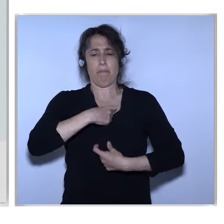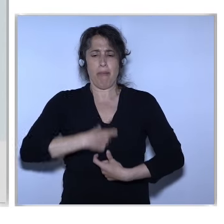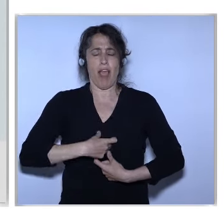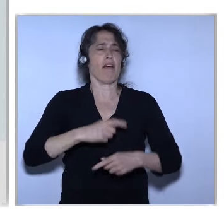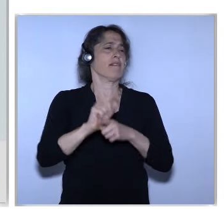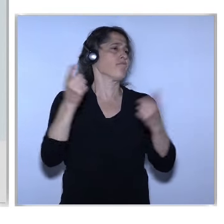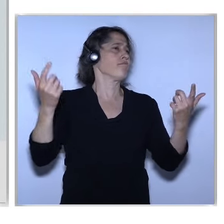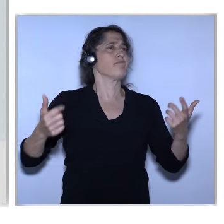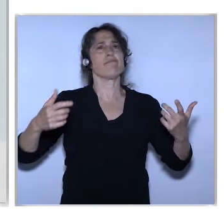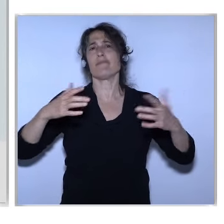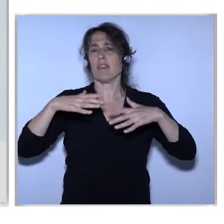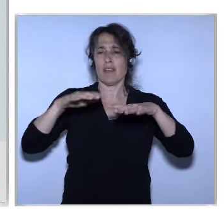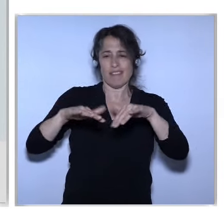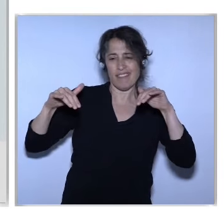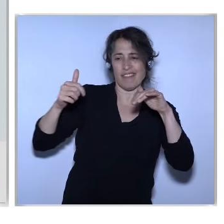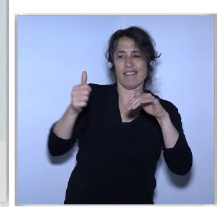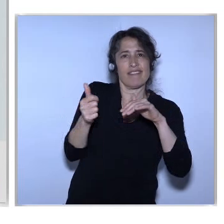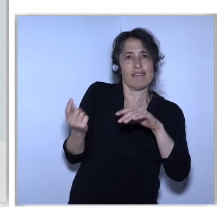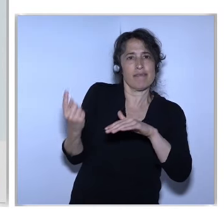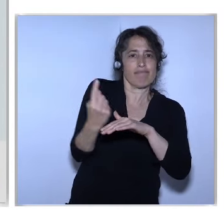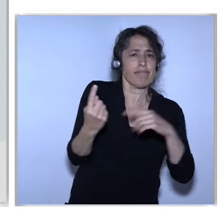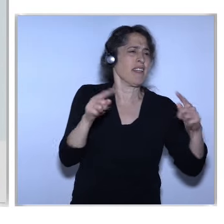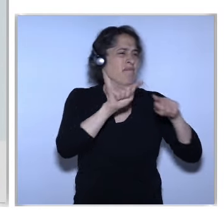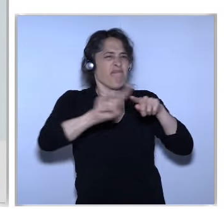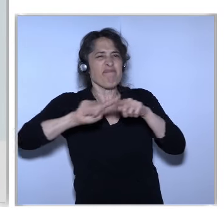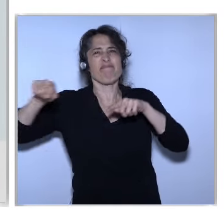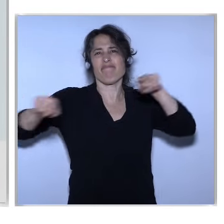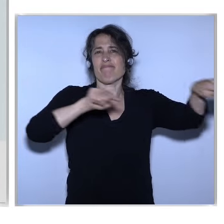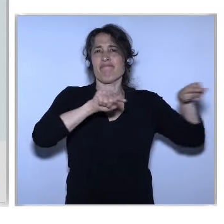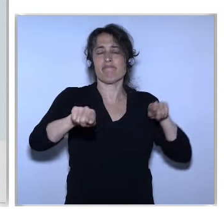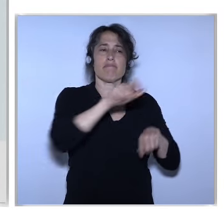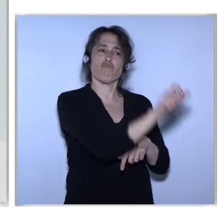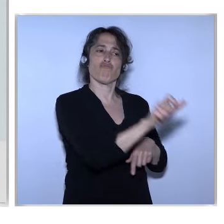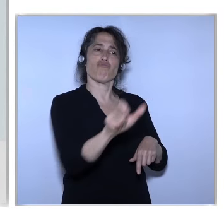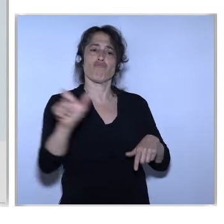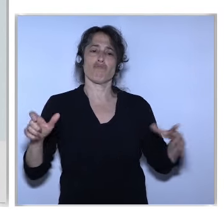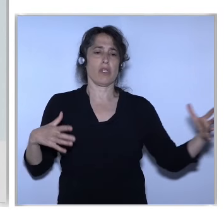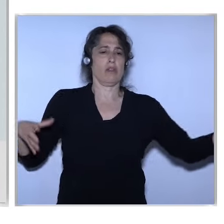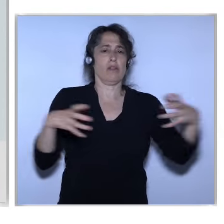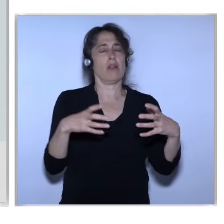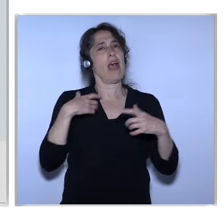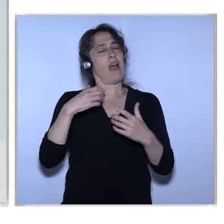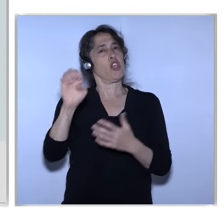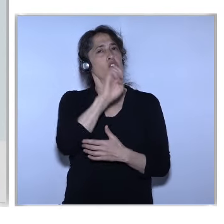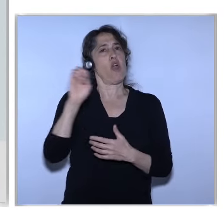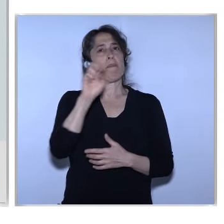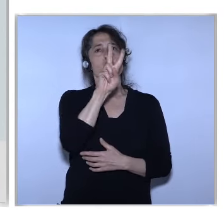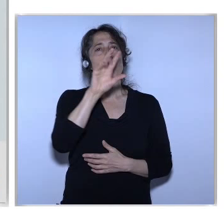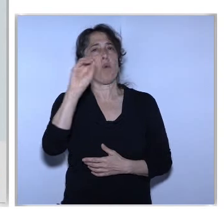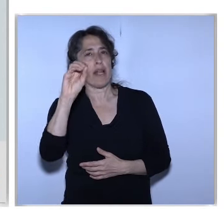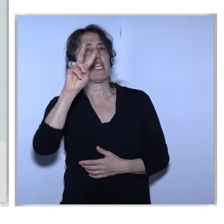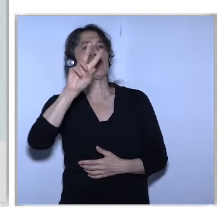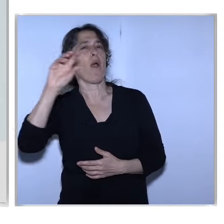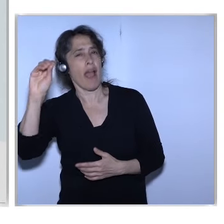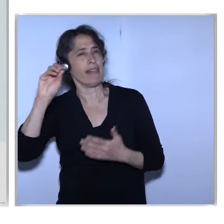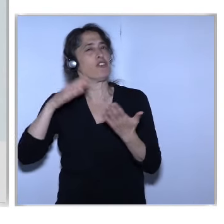The Lead On This So Kind Of Move This Thinking So That We Have The Europe 2020 Strategy But We Need To Encourage Much More On